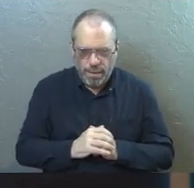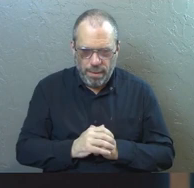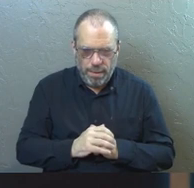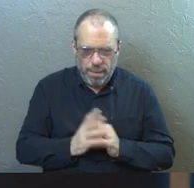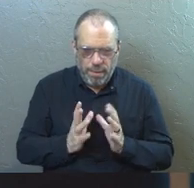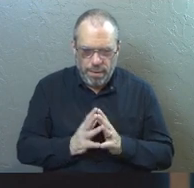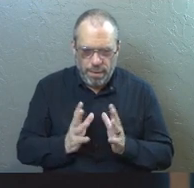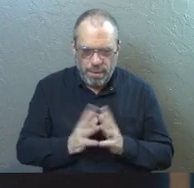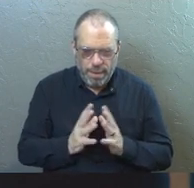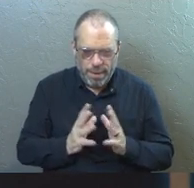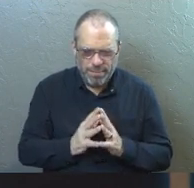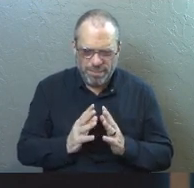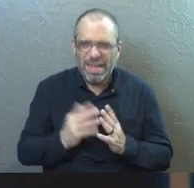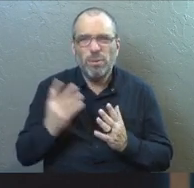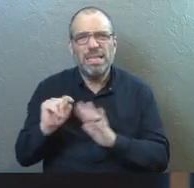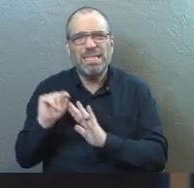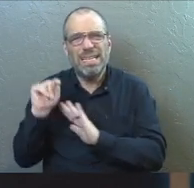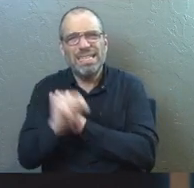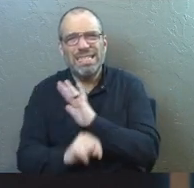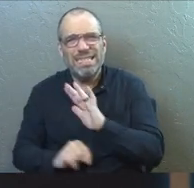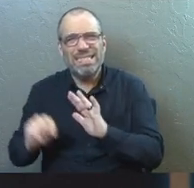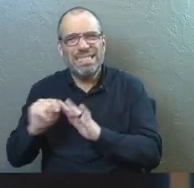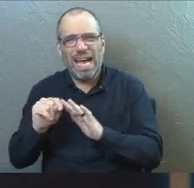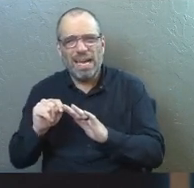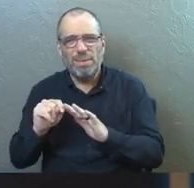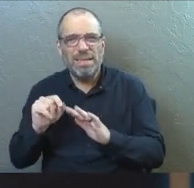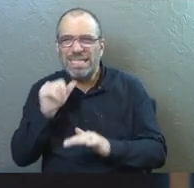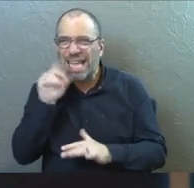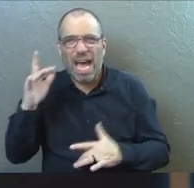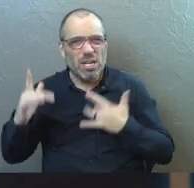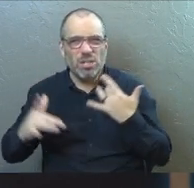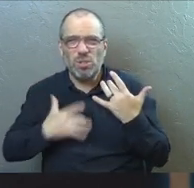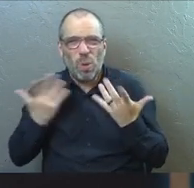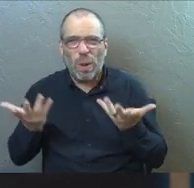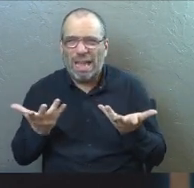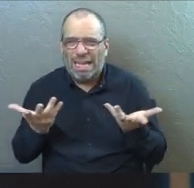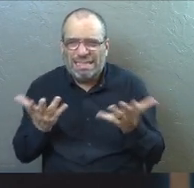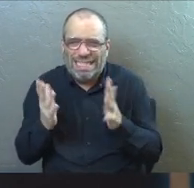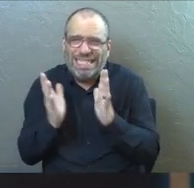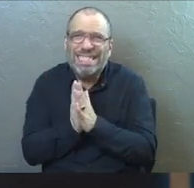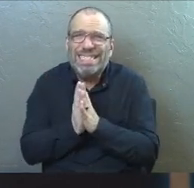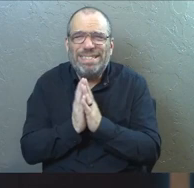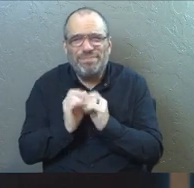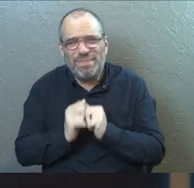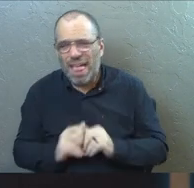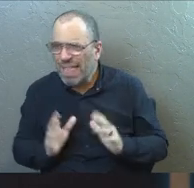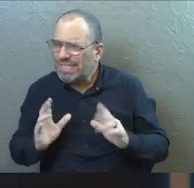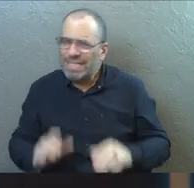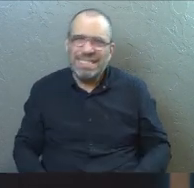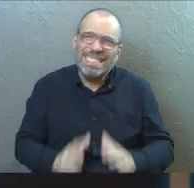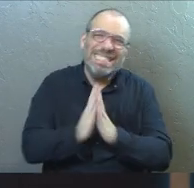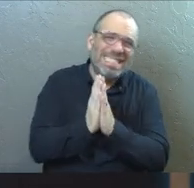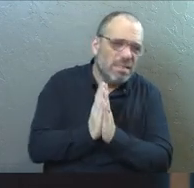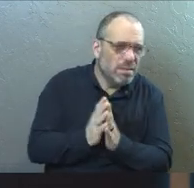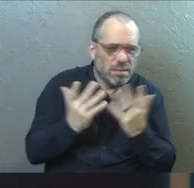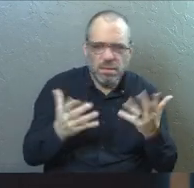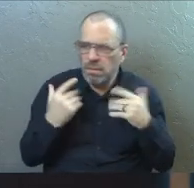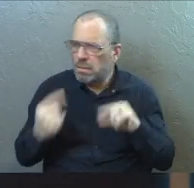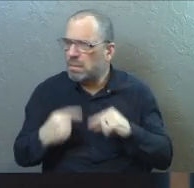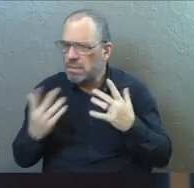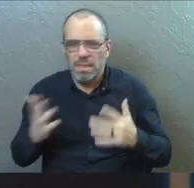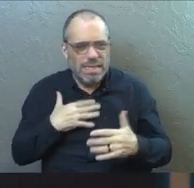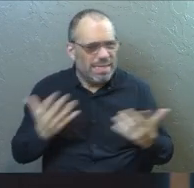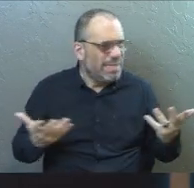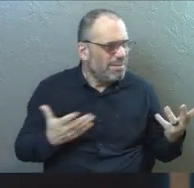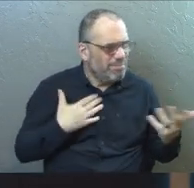And I went through this season where they weren't a joy anymore. And I was struggling to pray. I